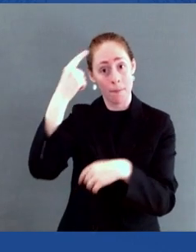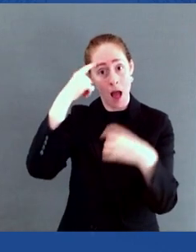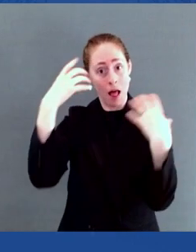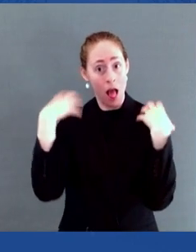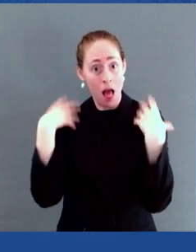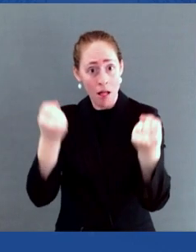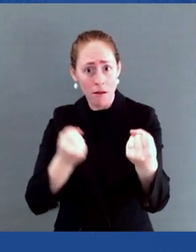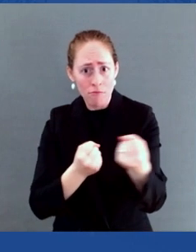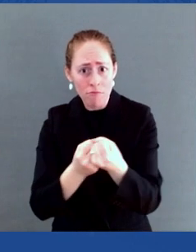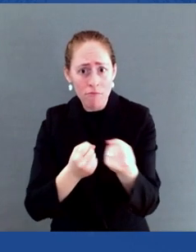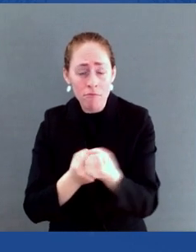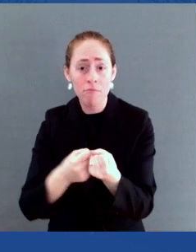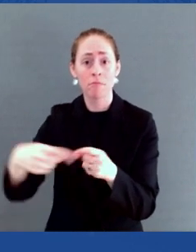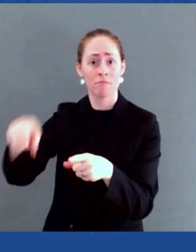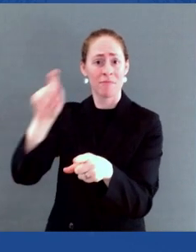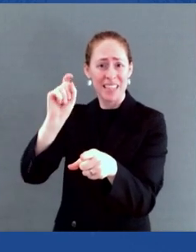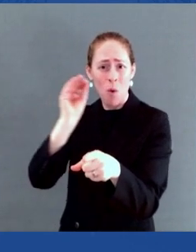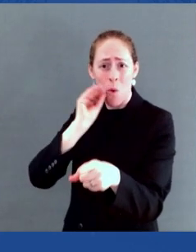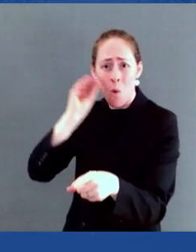month.